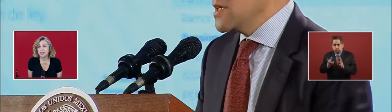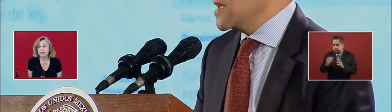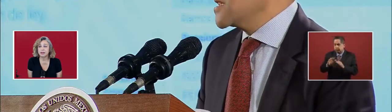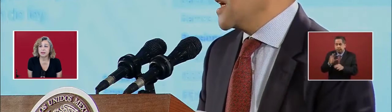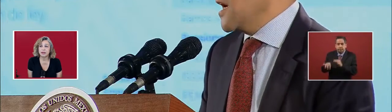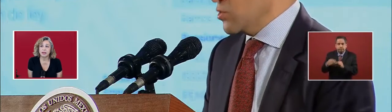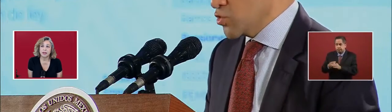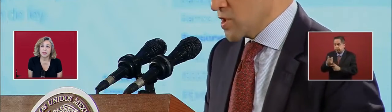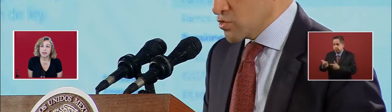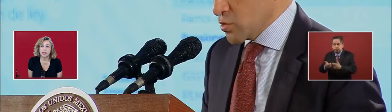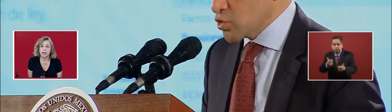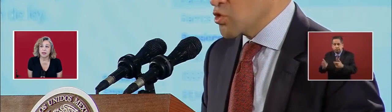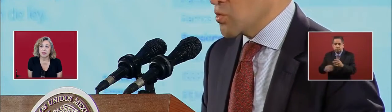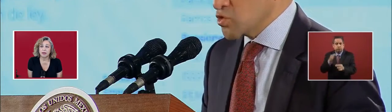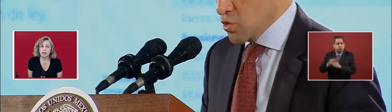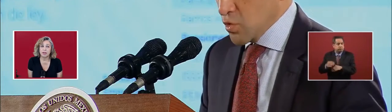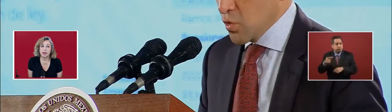the debt.